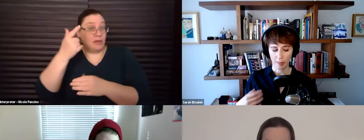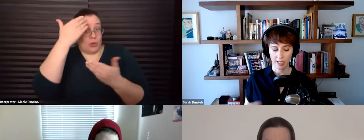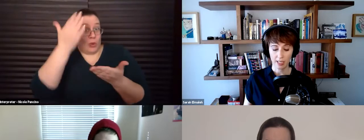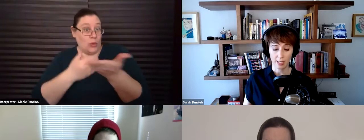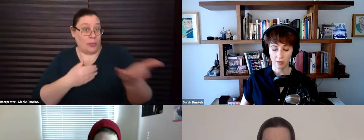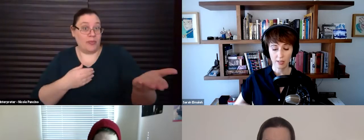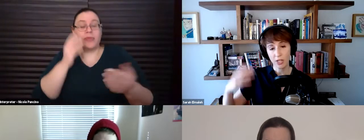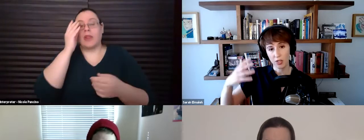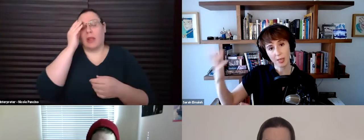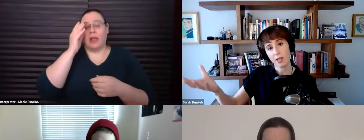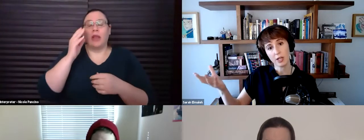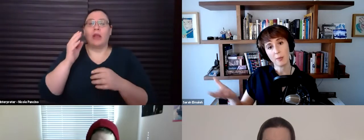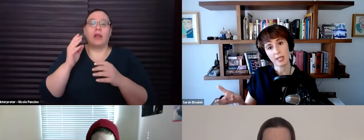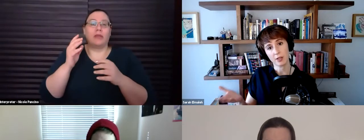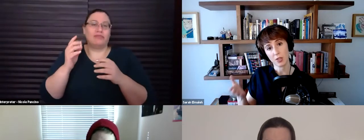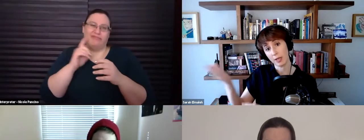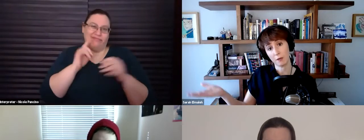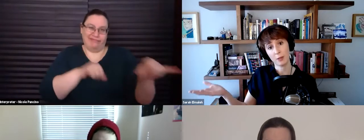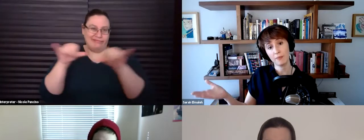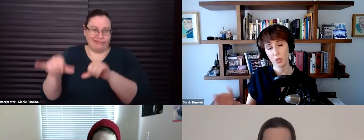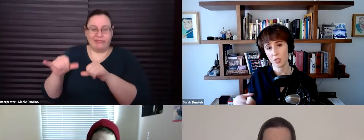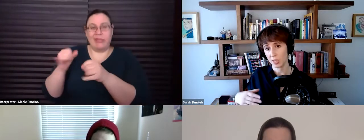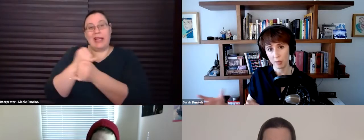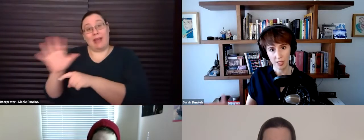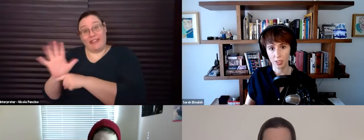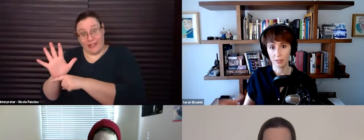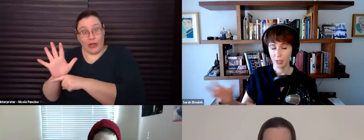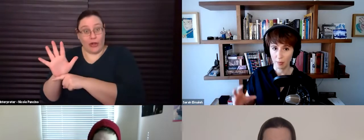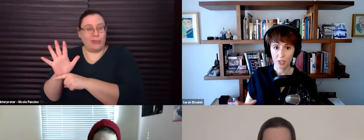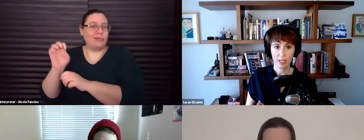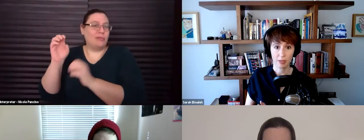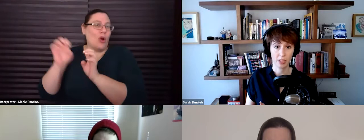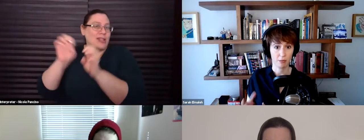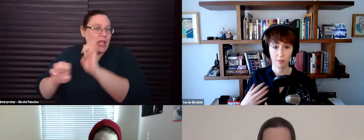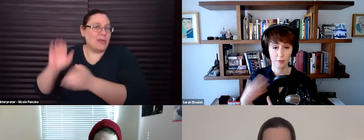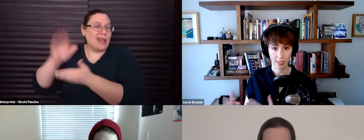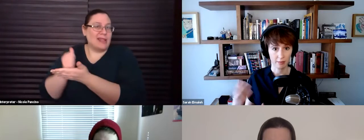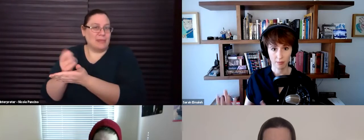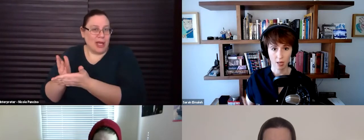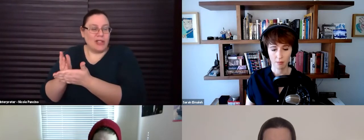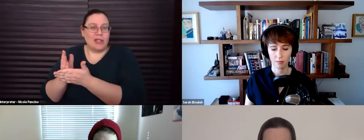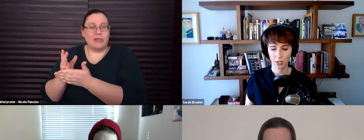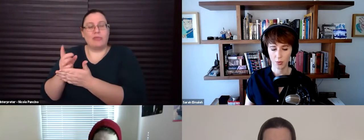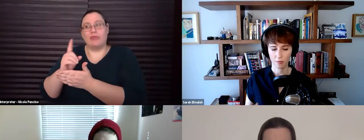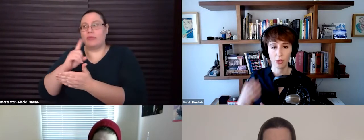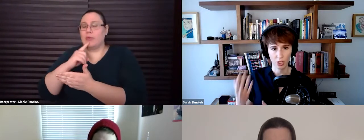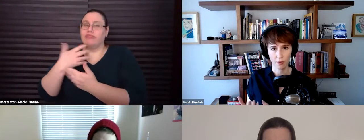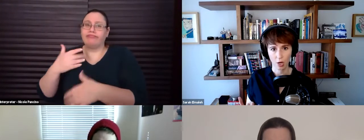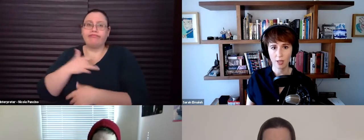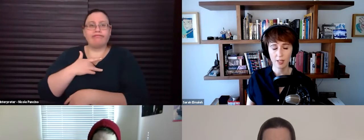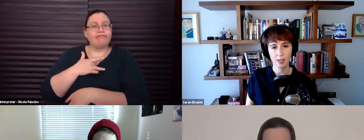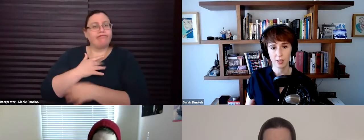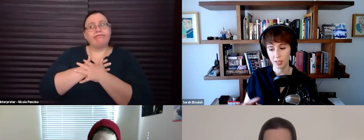um, in the, much in the same way, they're independent, there's independent film, which is experimental lower budget, but really fulfilling, um, you know, sort of